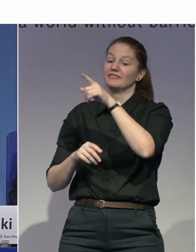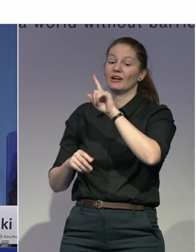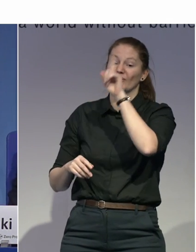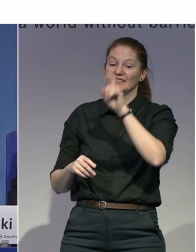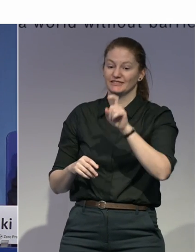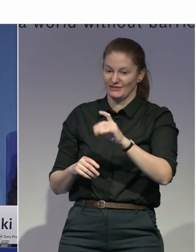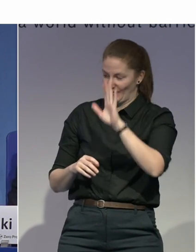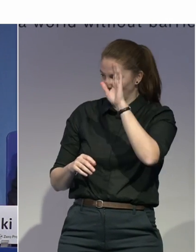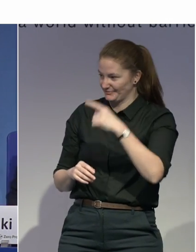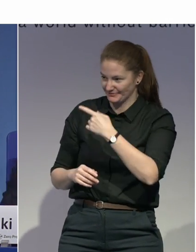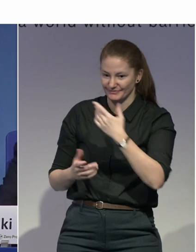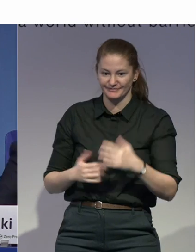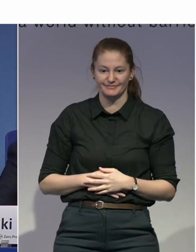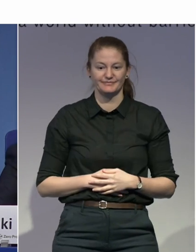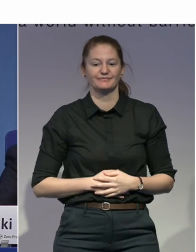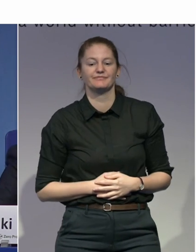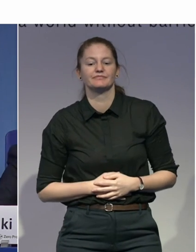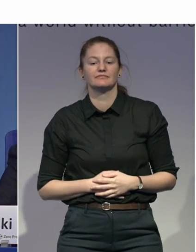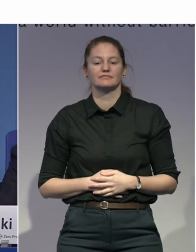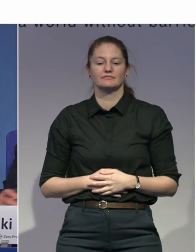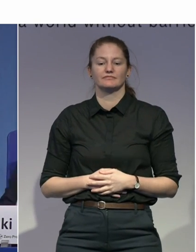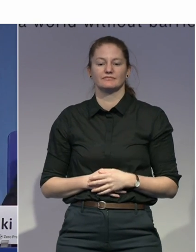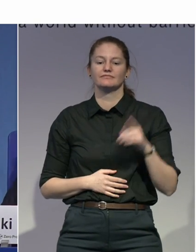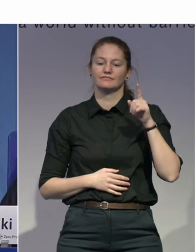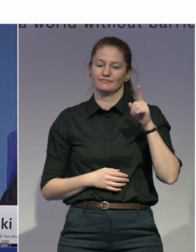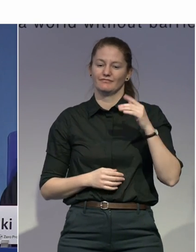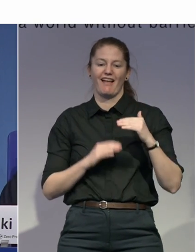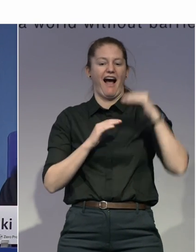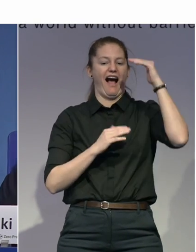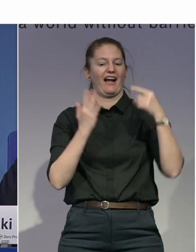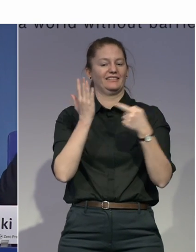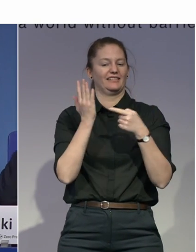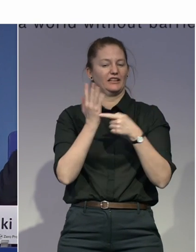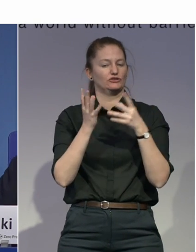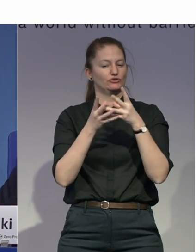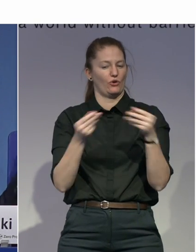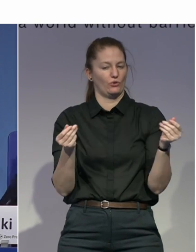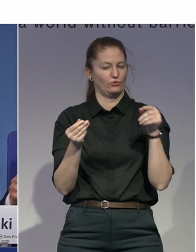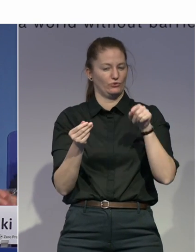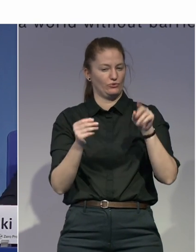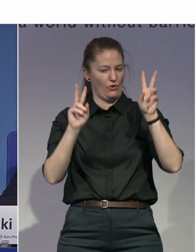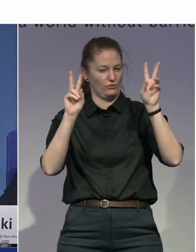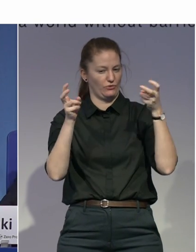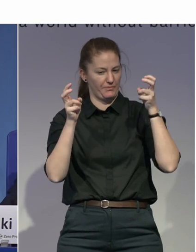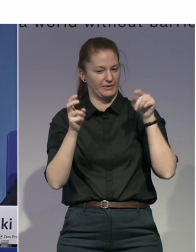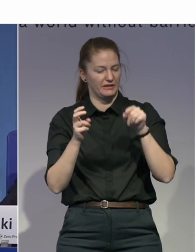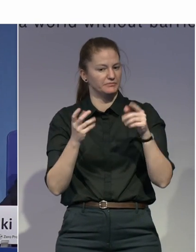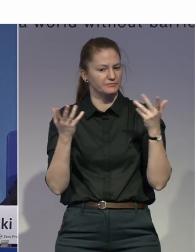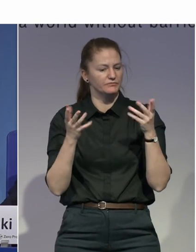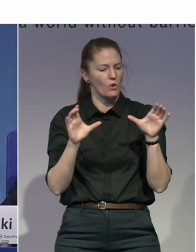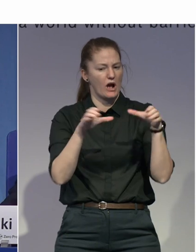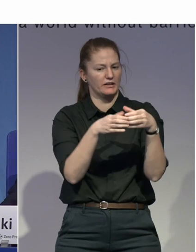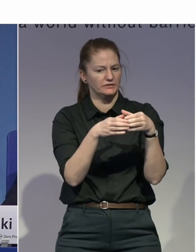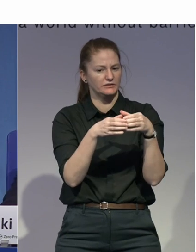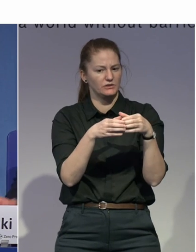Regarding your high-tech solution and your organization, what was the most challenging or is the most